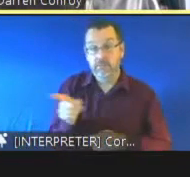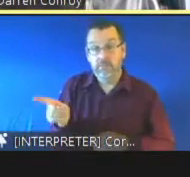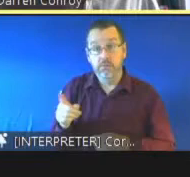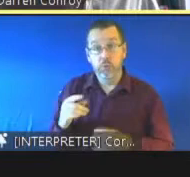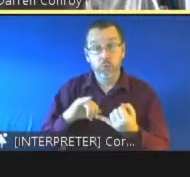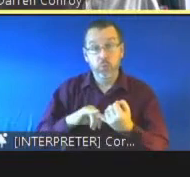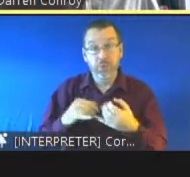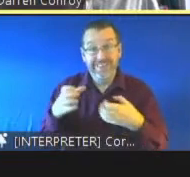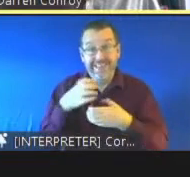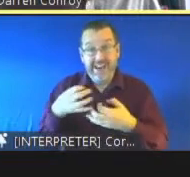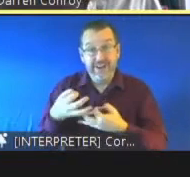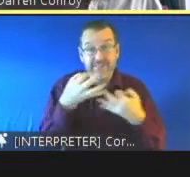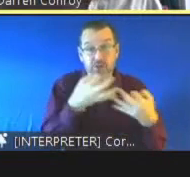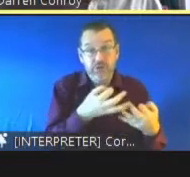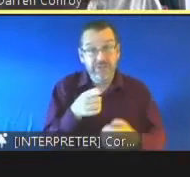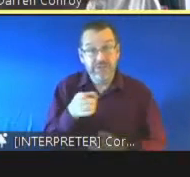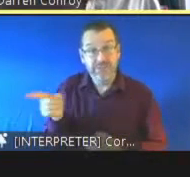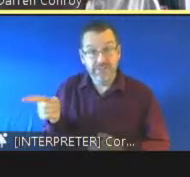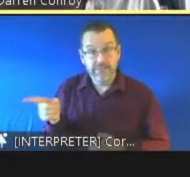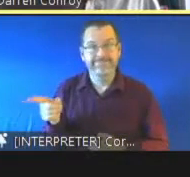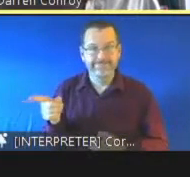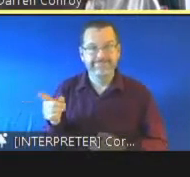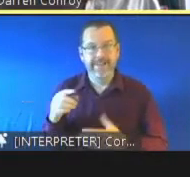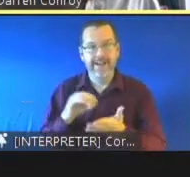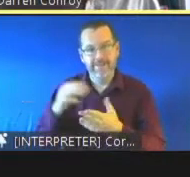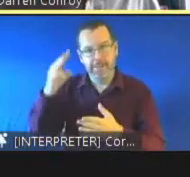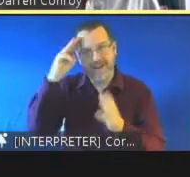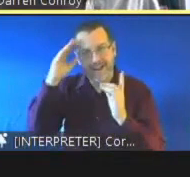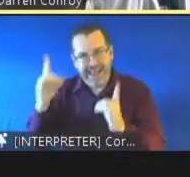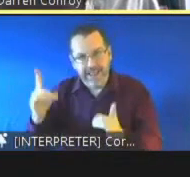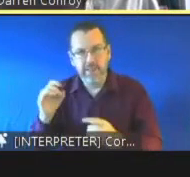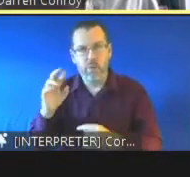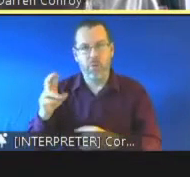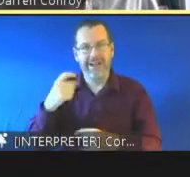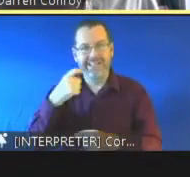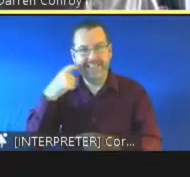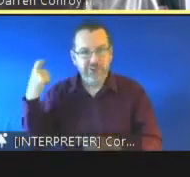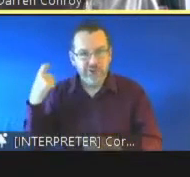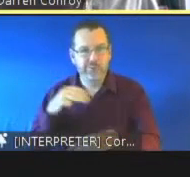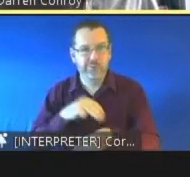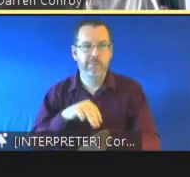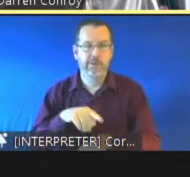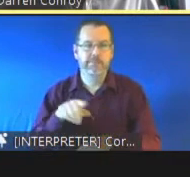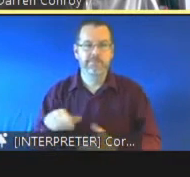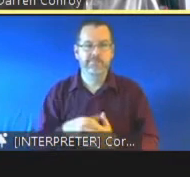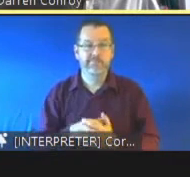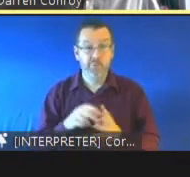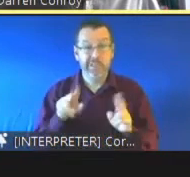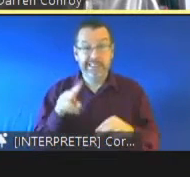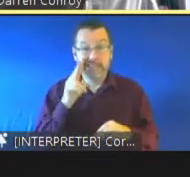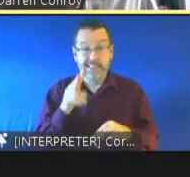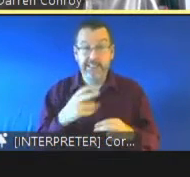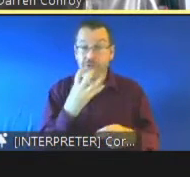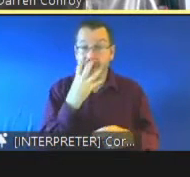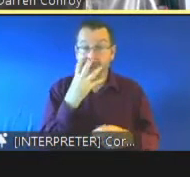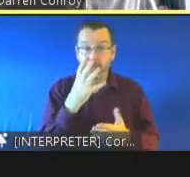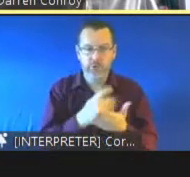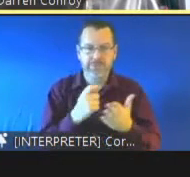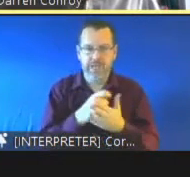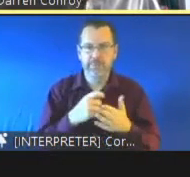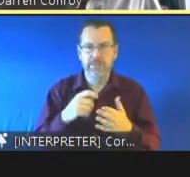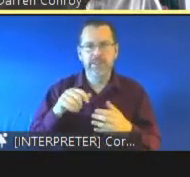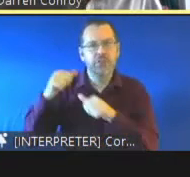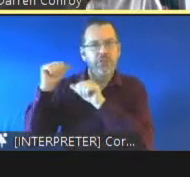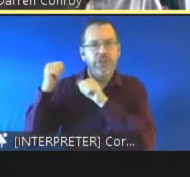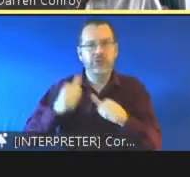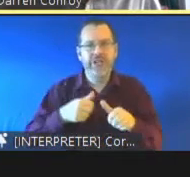and i suppose the indicating that the generational impact of crime 88 of cases had